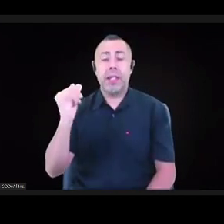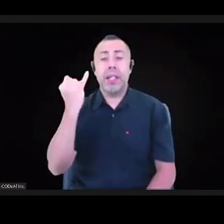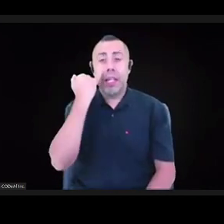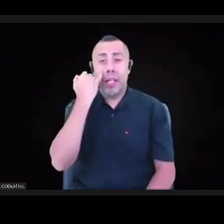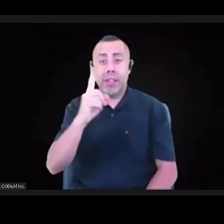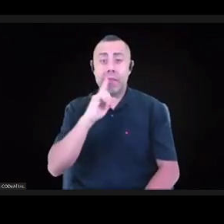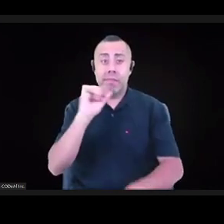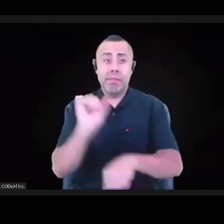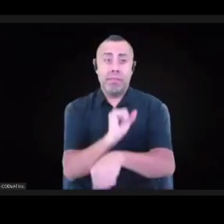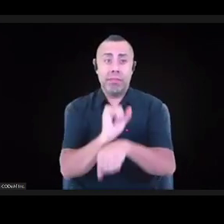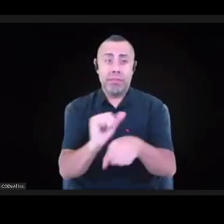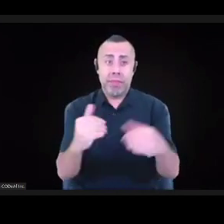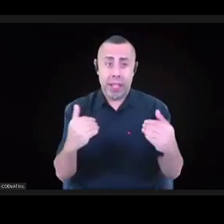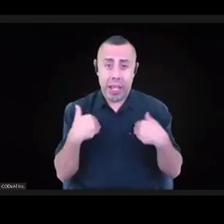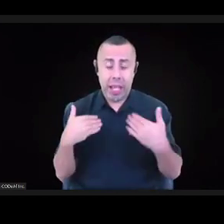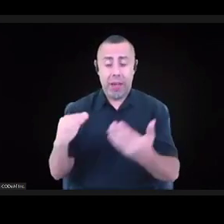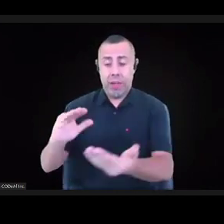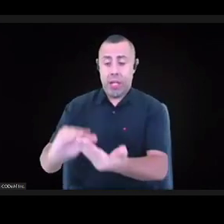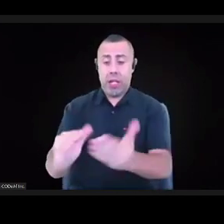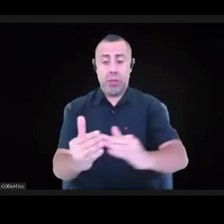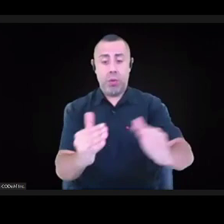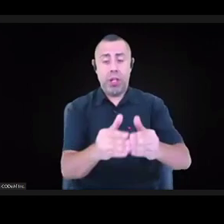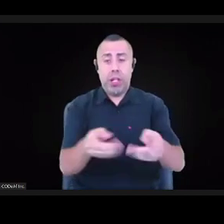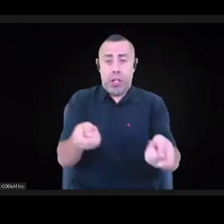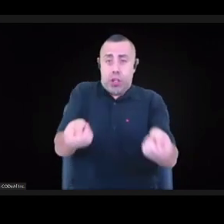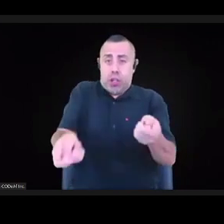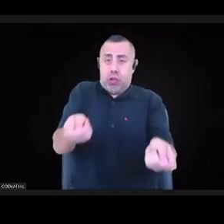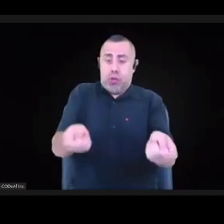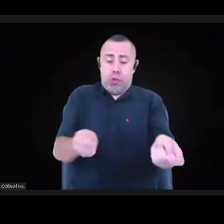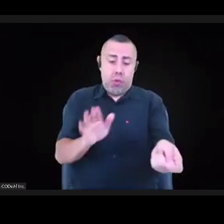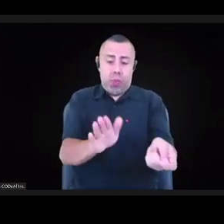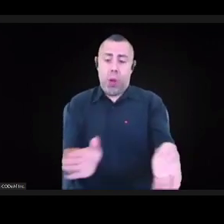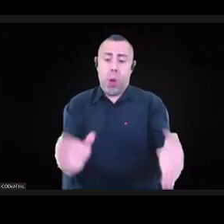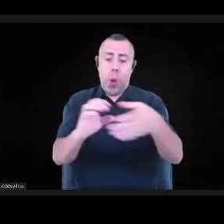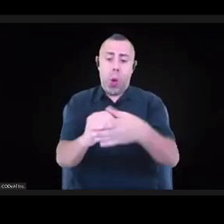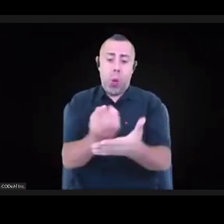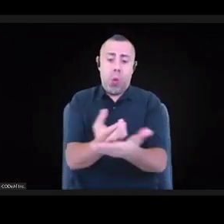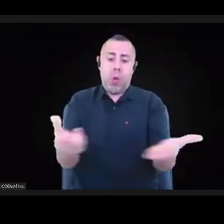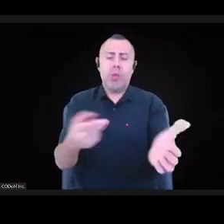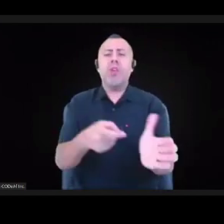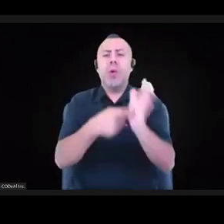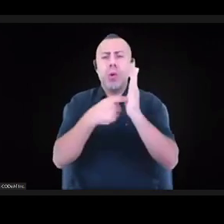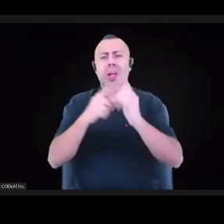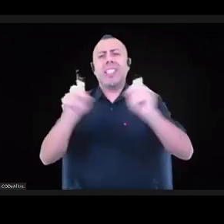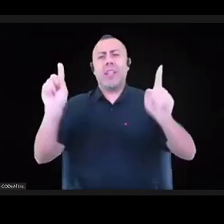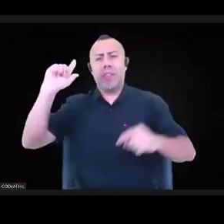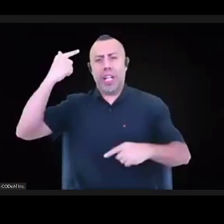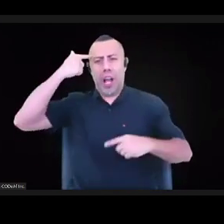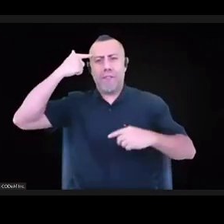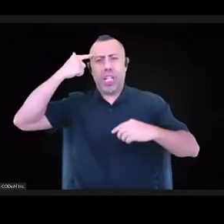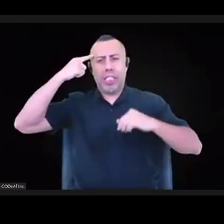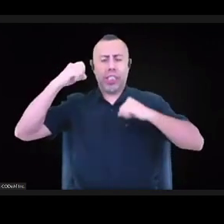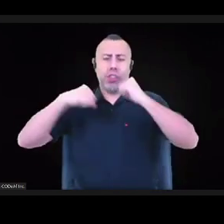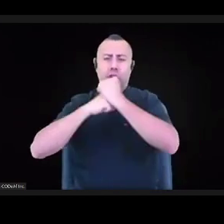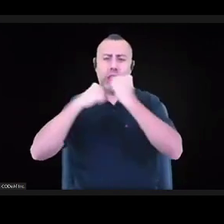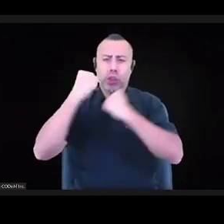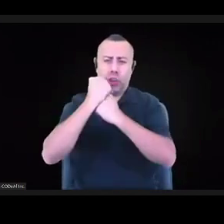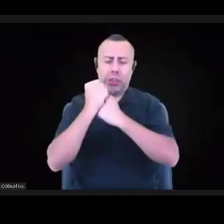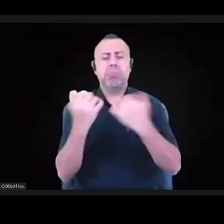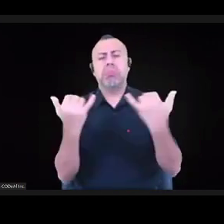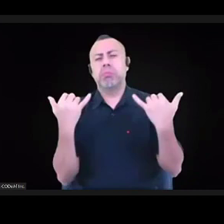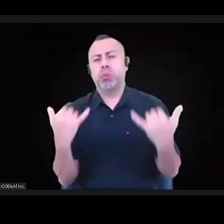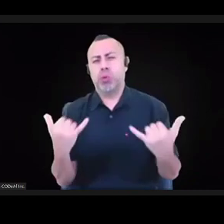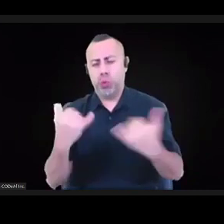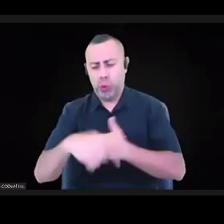over their own resources, there has to be a whole different governance structure. And so, I want to talk about today, I guess, is a little bit around the idea of,